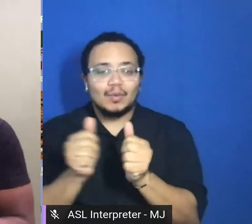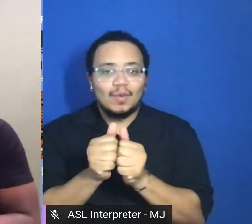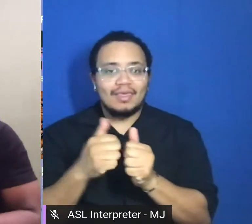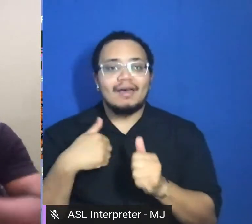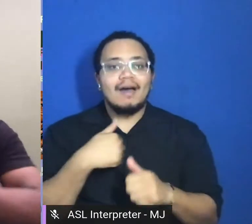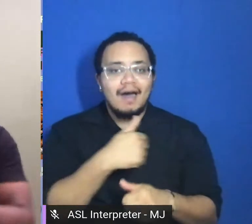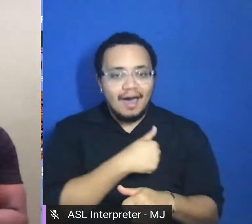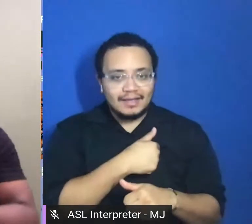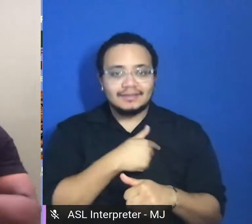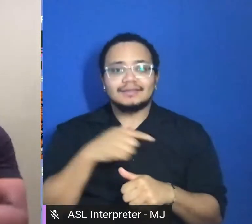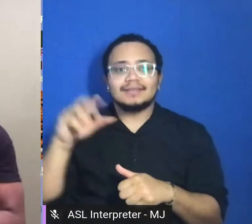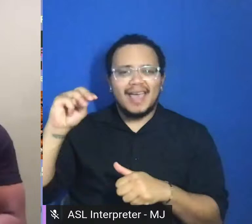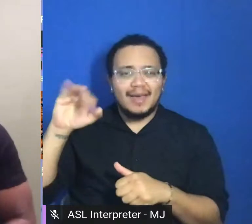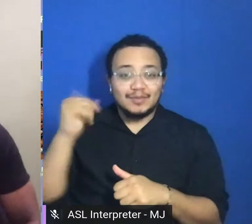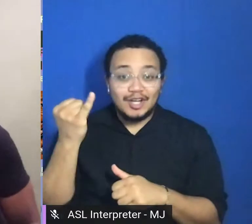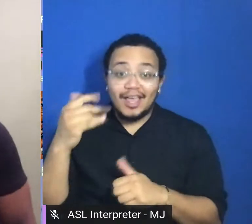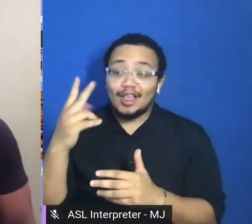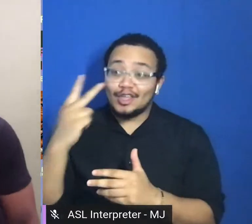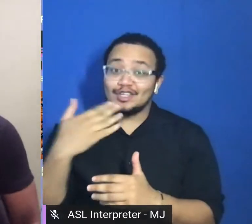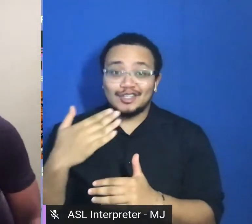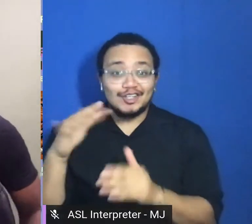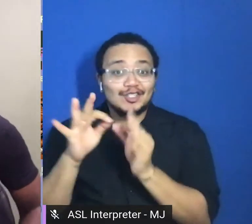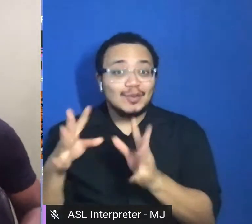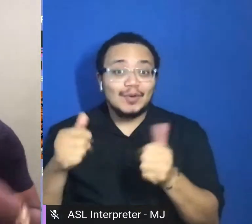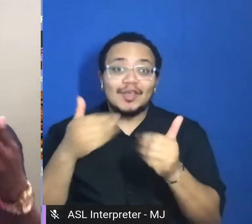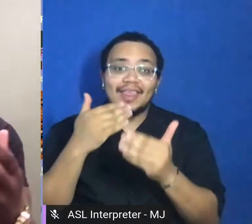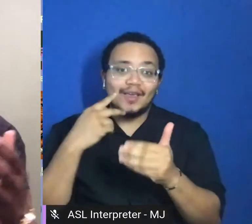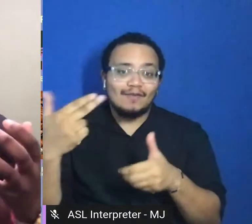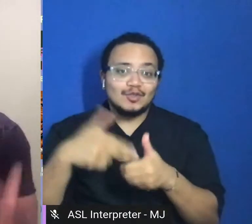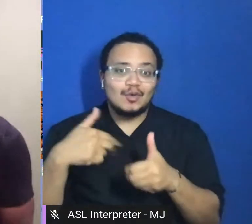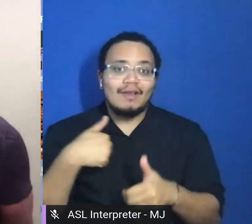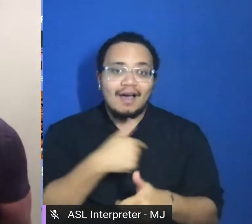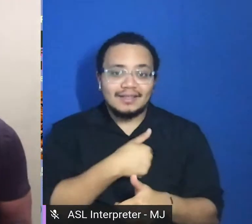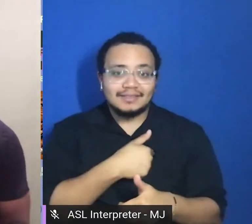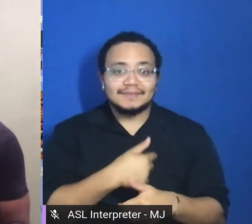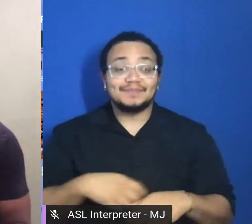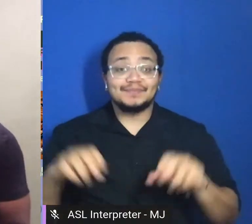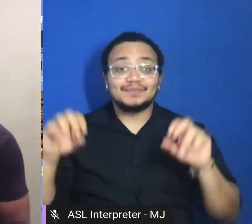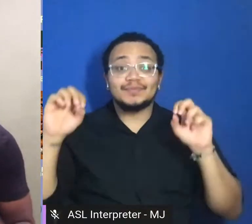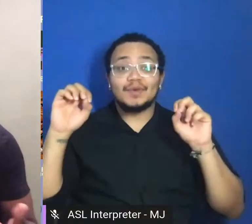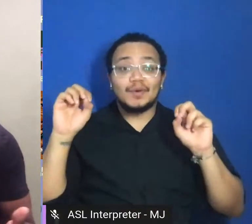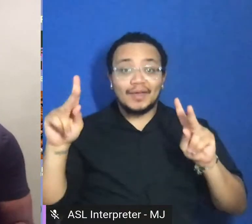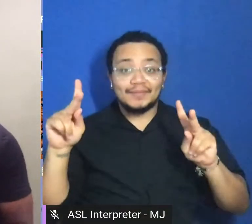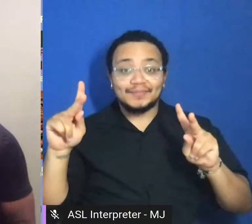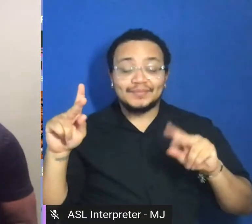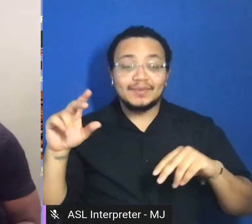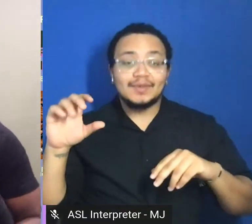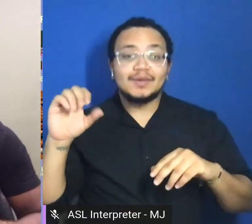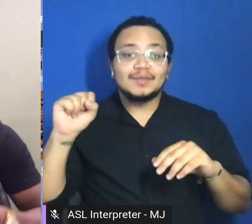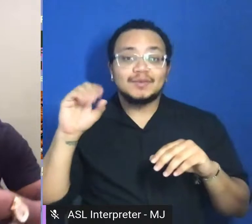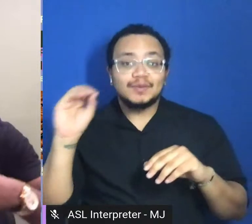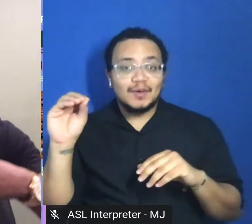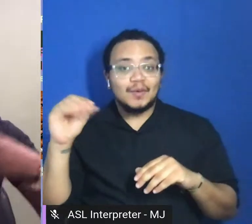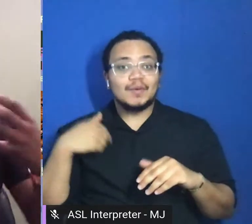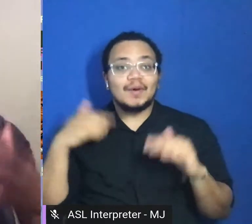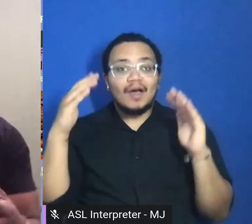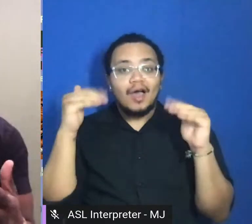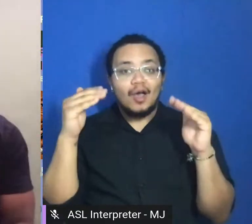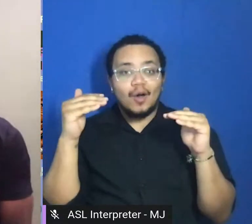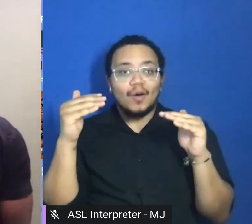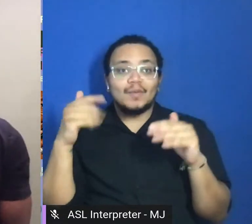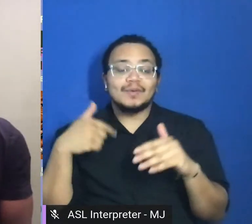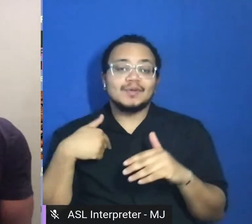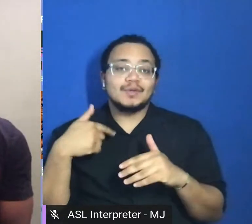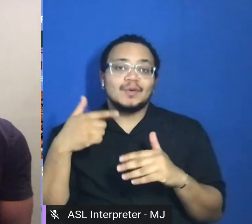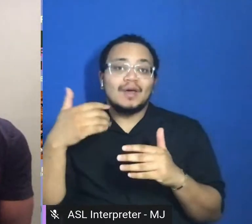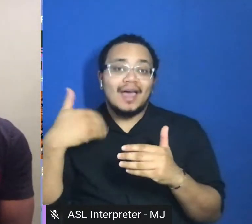over there, man. Good to see you. Welcome. Thank you for being here. So hopefully you guys out there have had a moment and you're either already